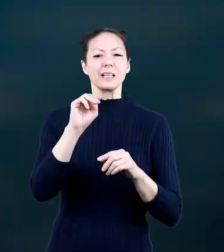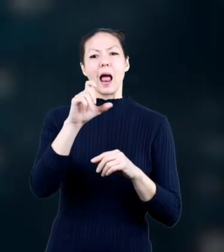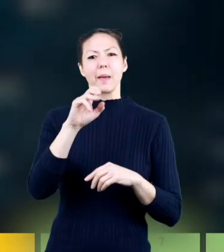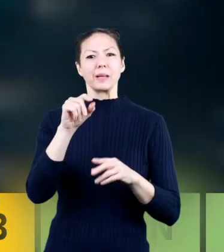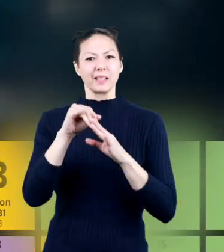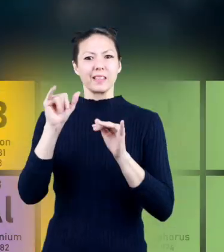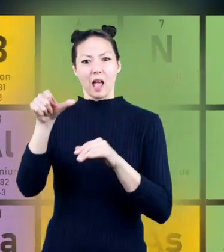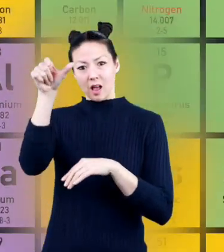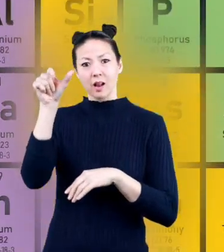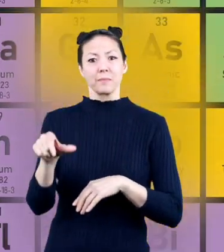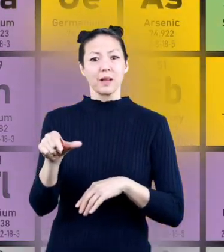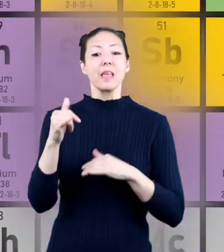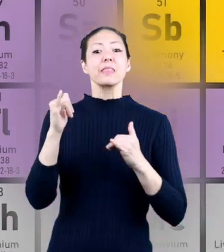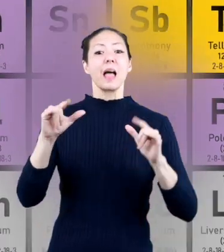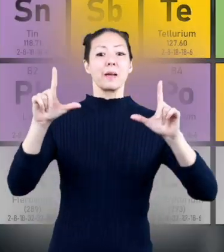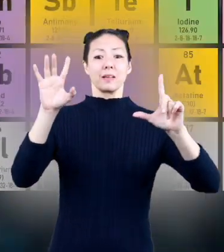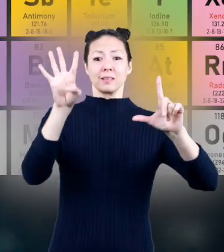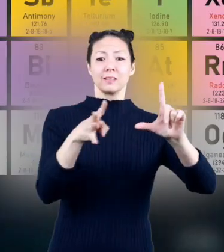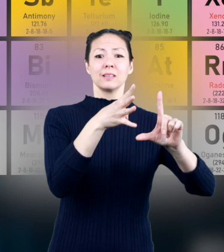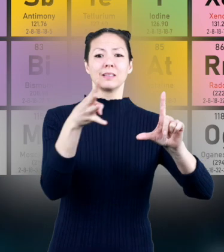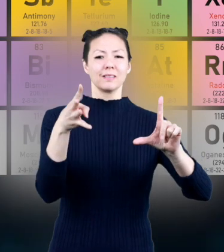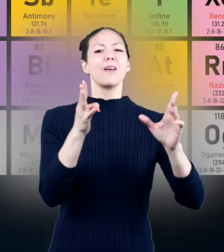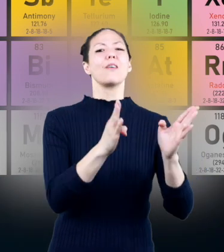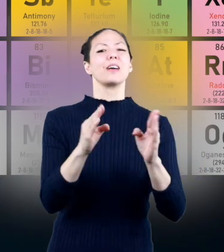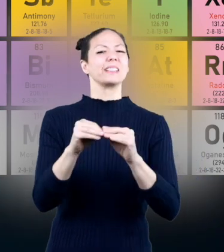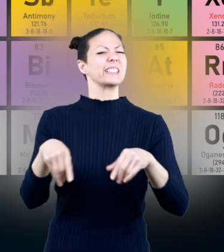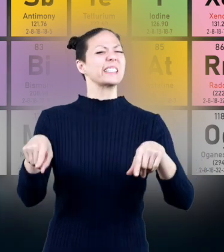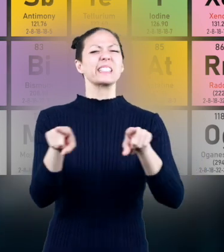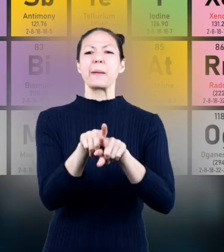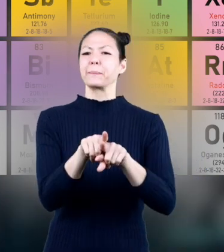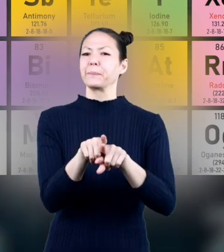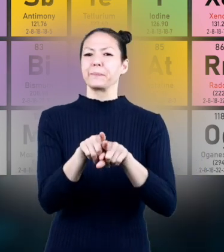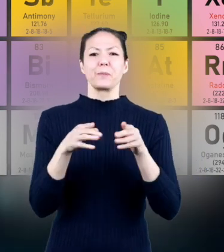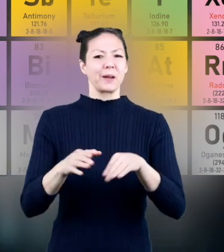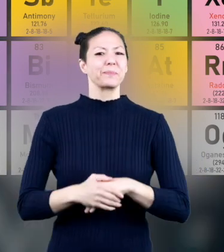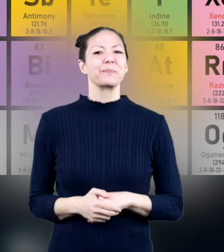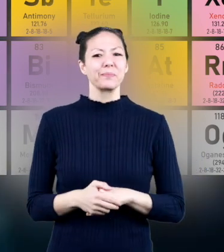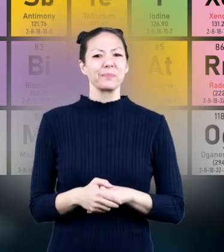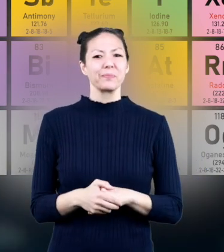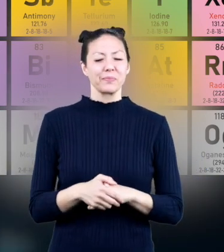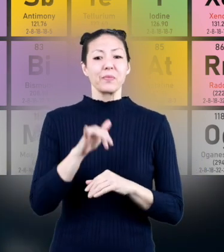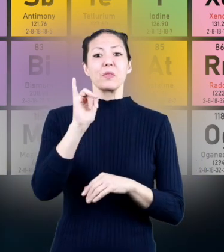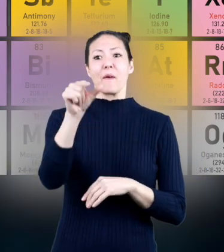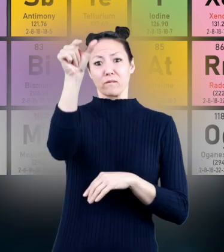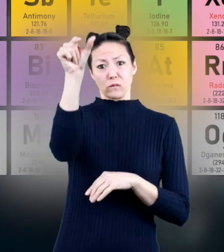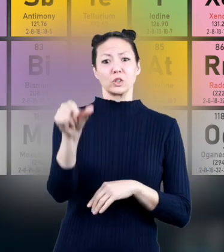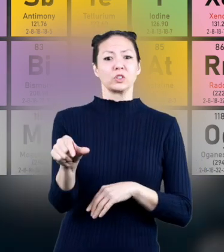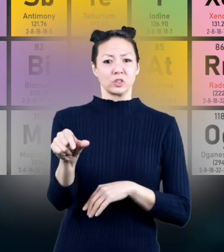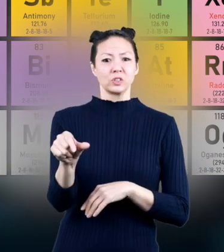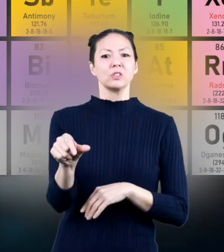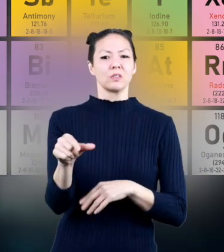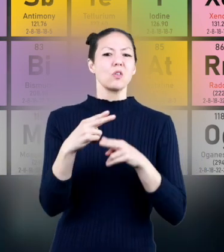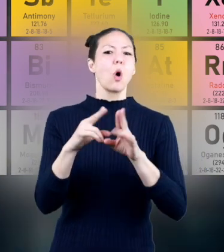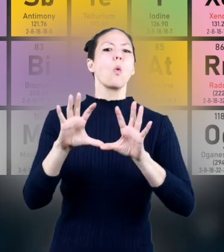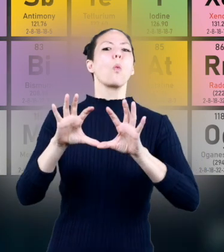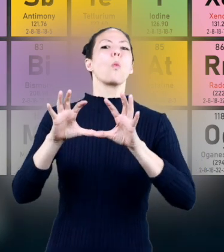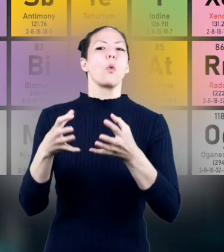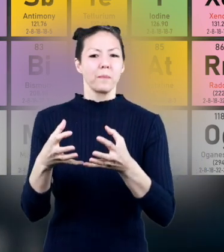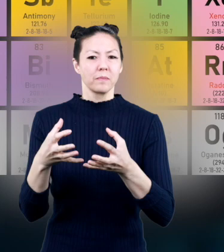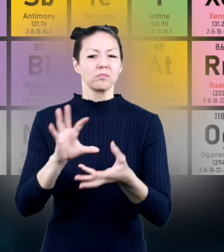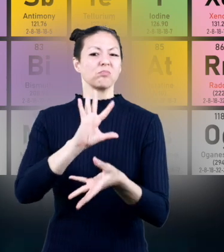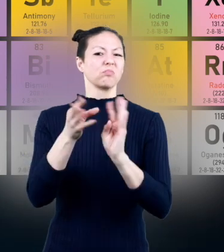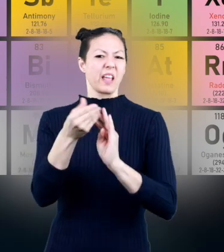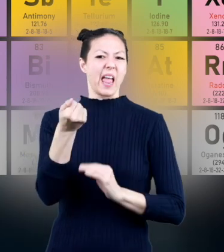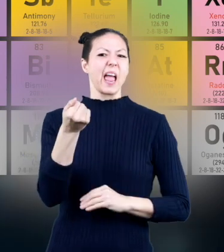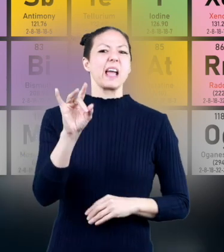the periodic table is organized in that same way these vertical columns are called groups and